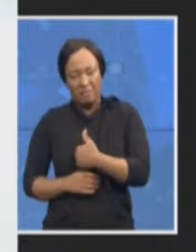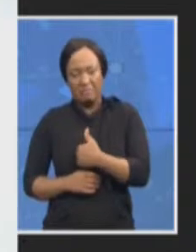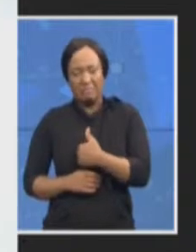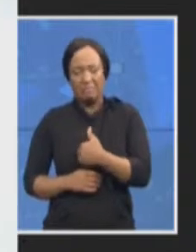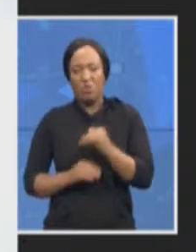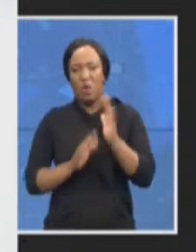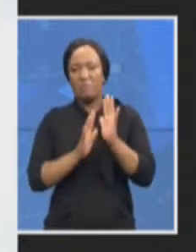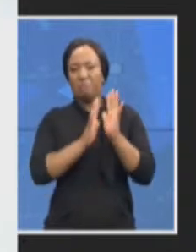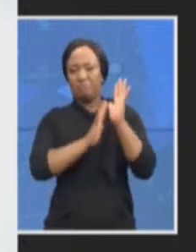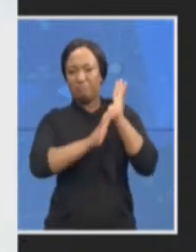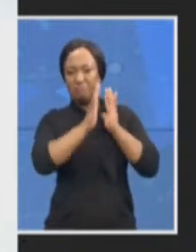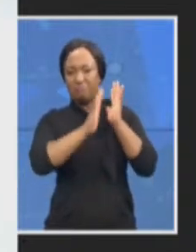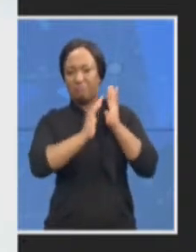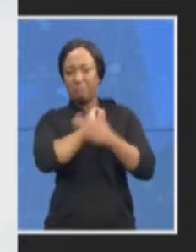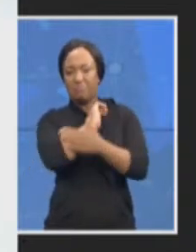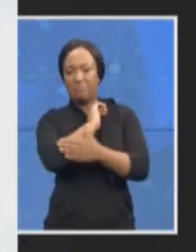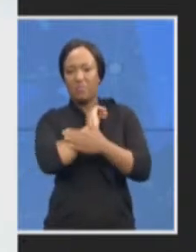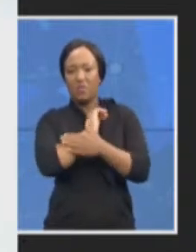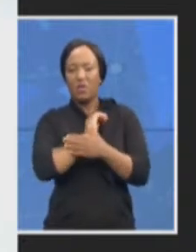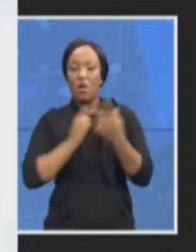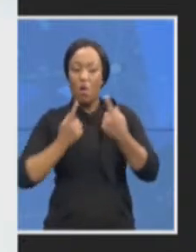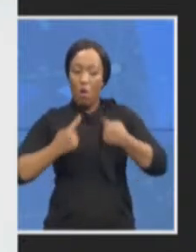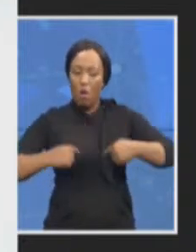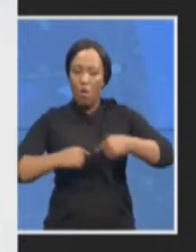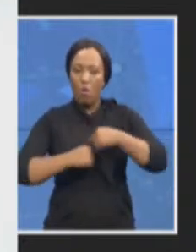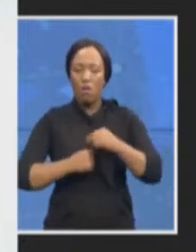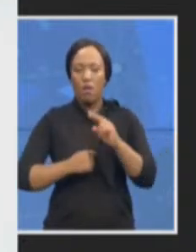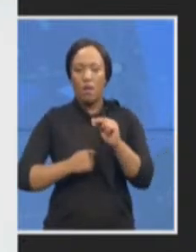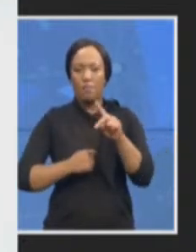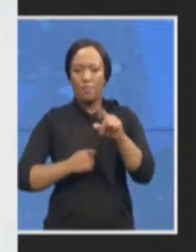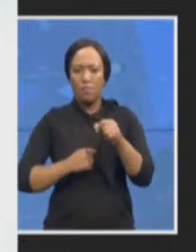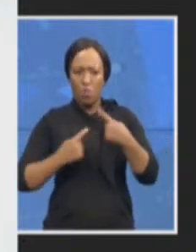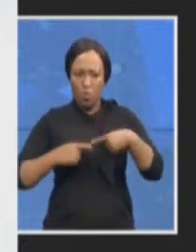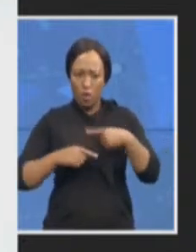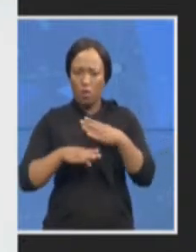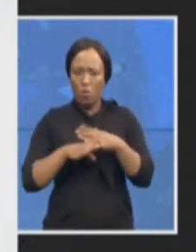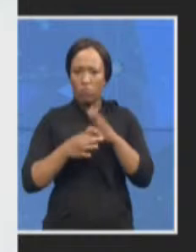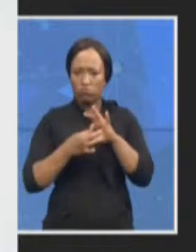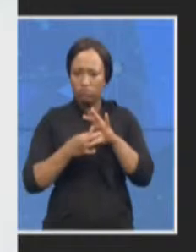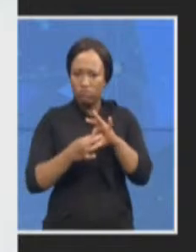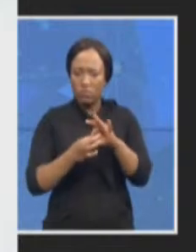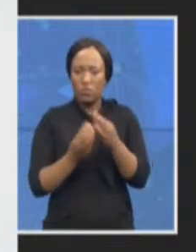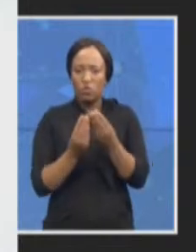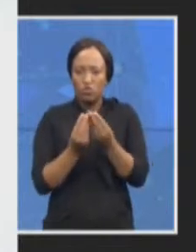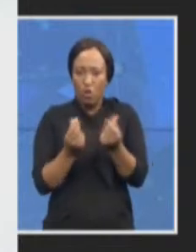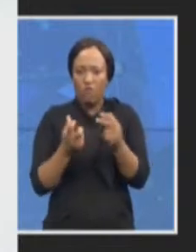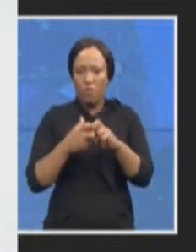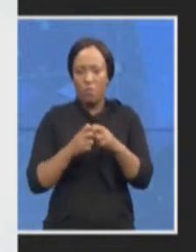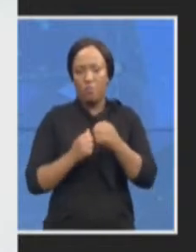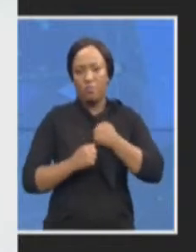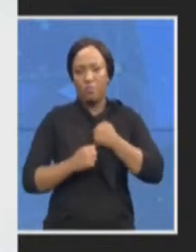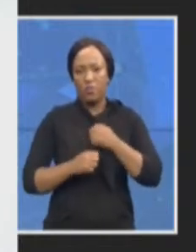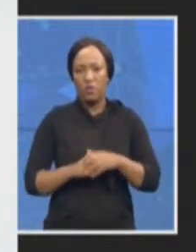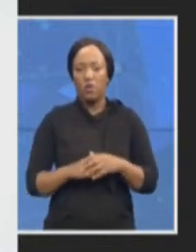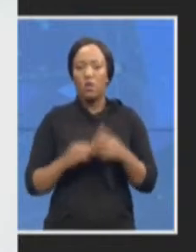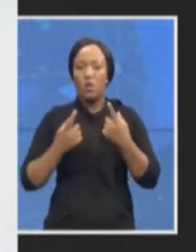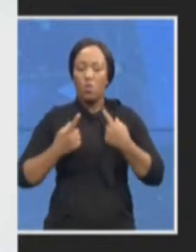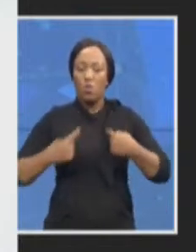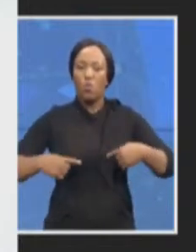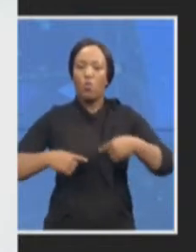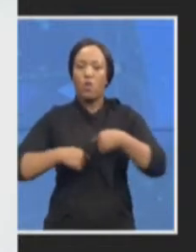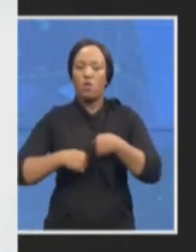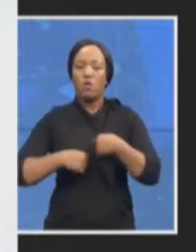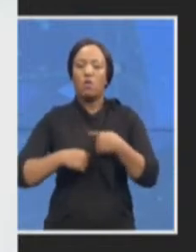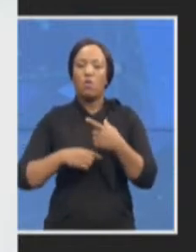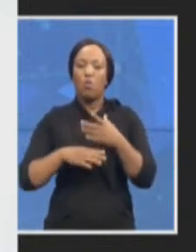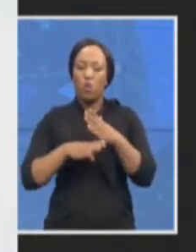are committed to address these matters we are committed to work with the families and the victims